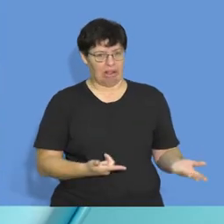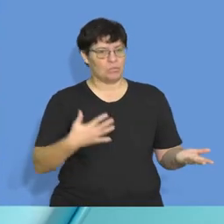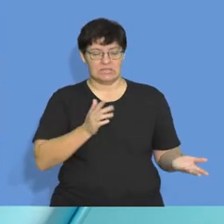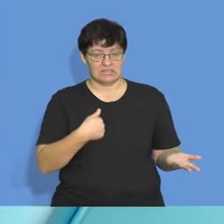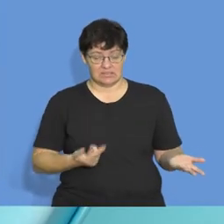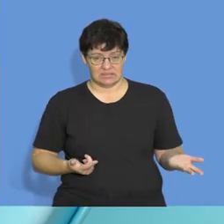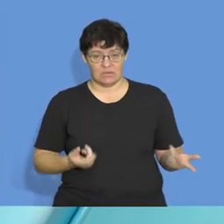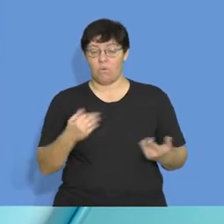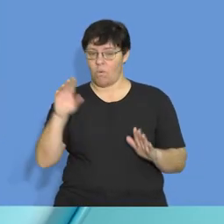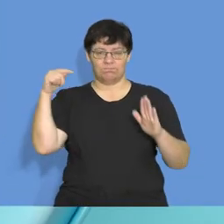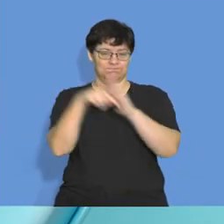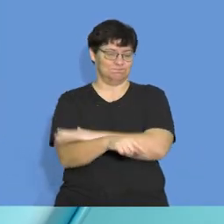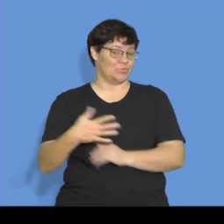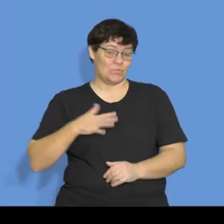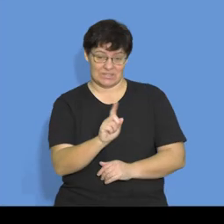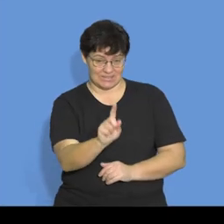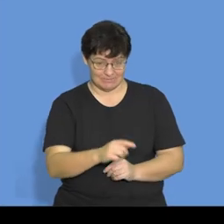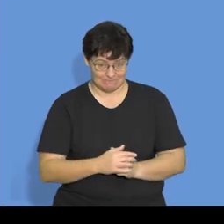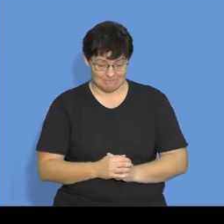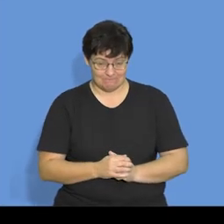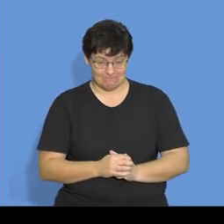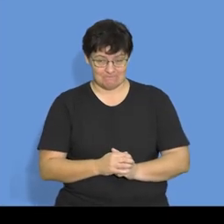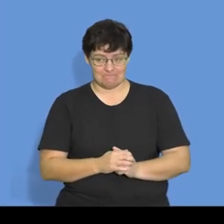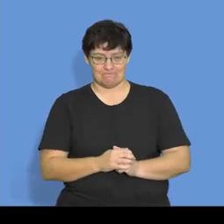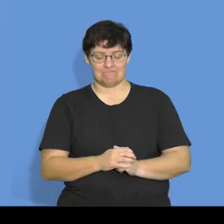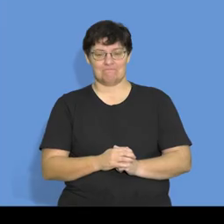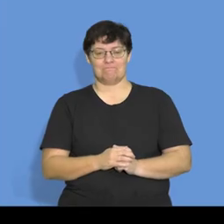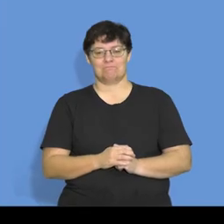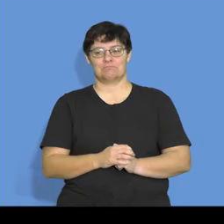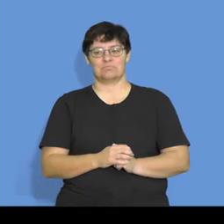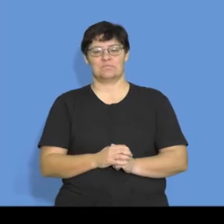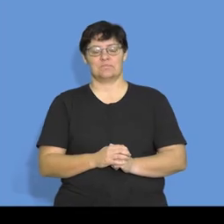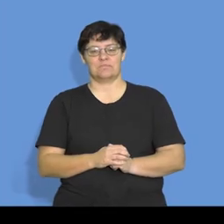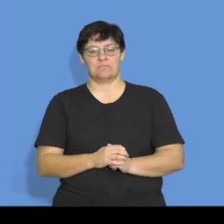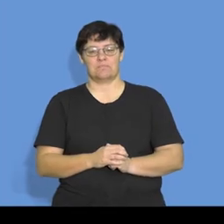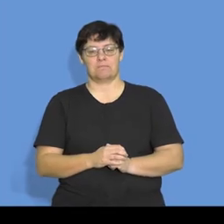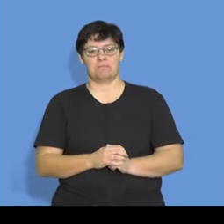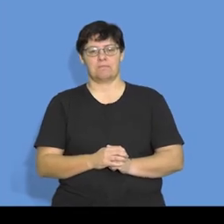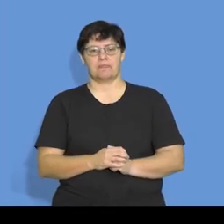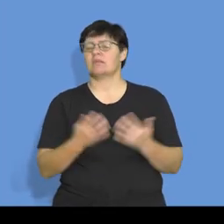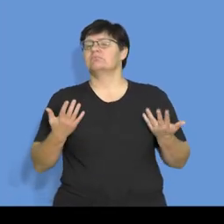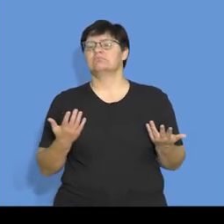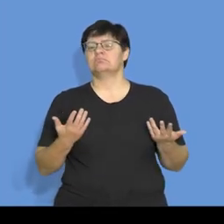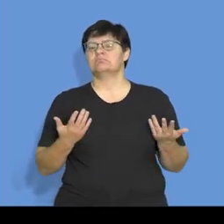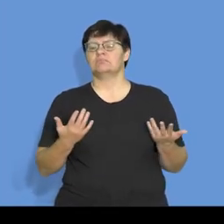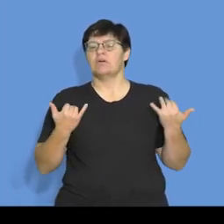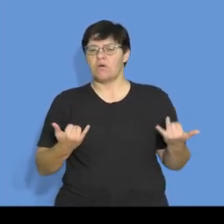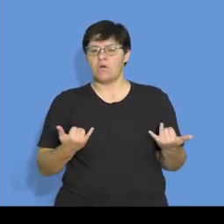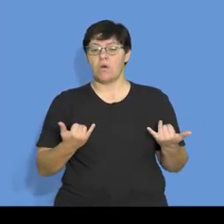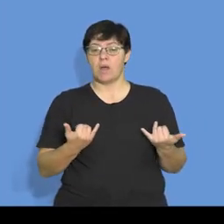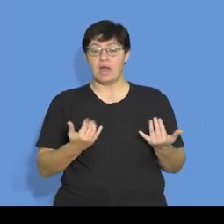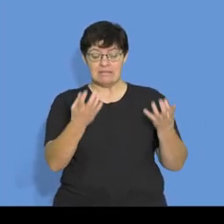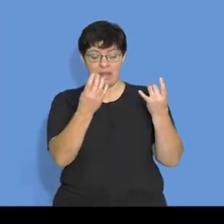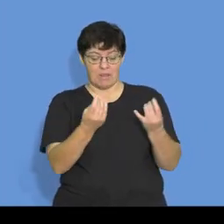Or a loss. Right. Now, we are expected to calculate missing figures